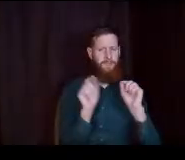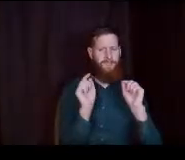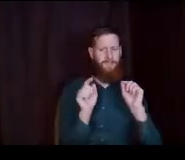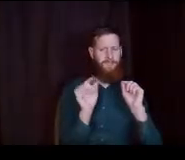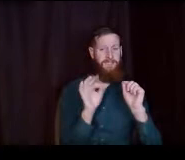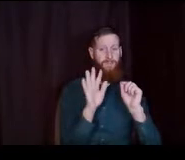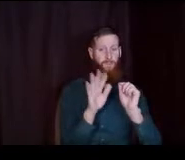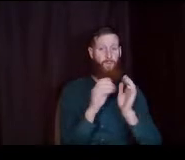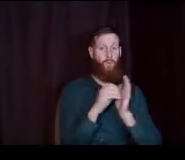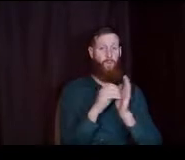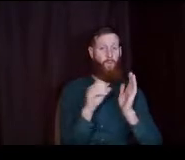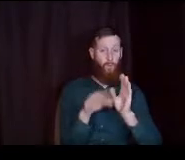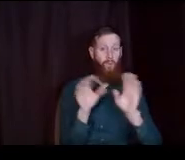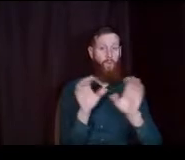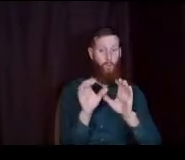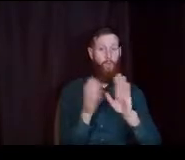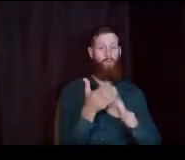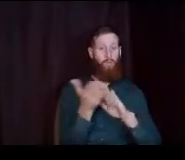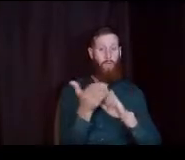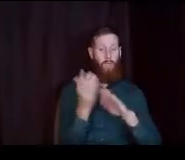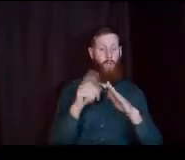student is doing running start.